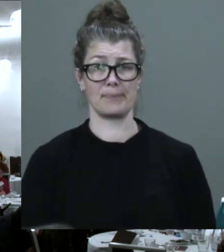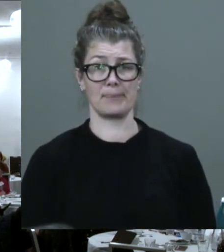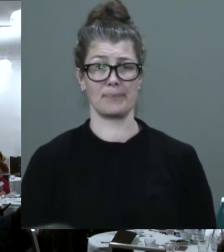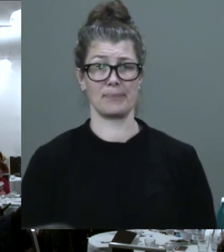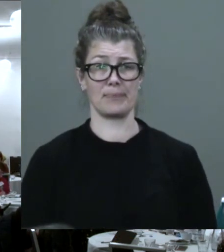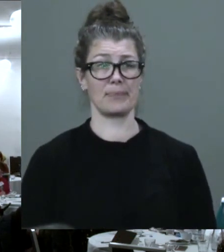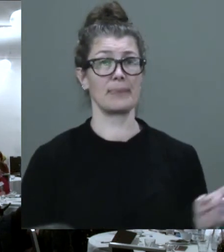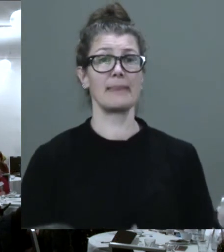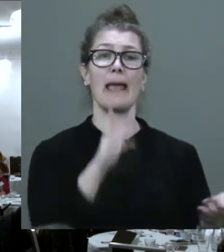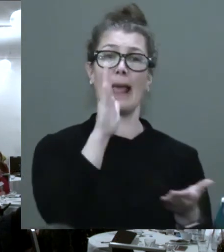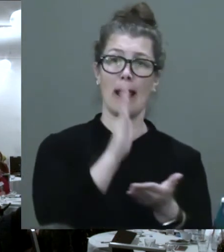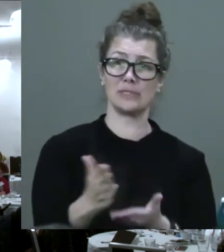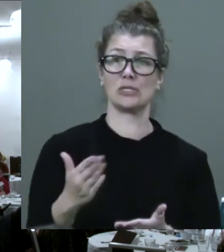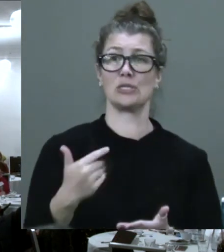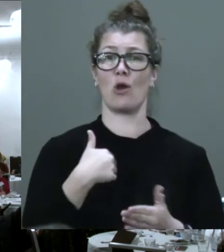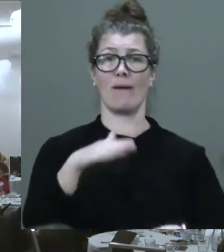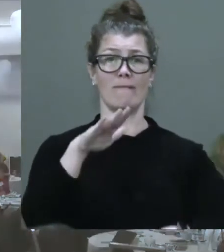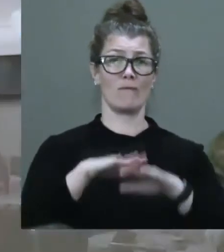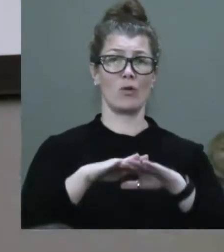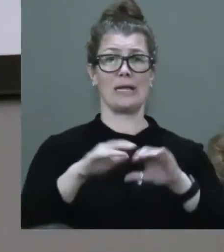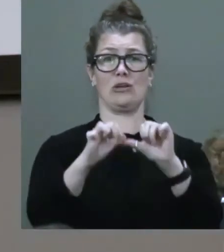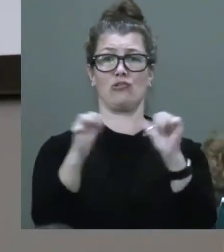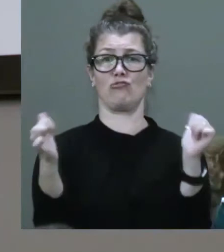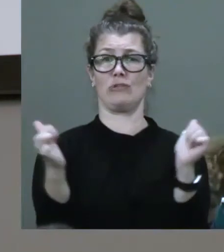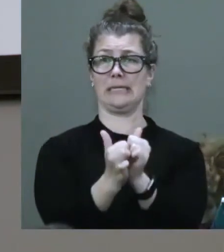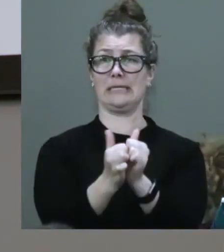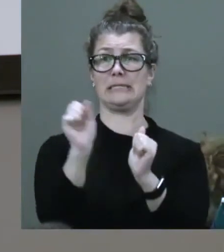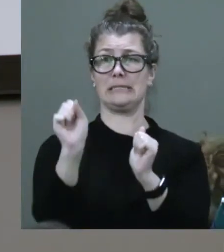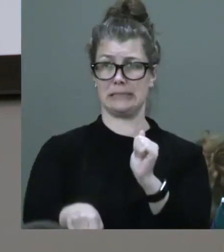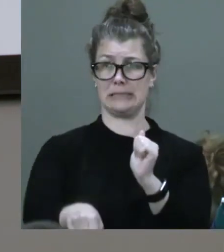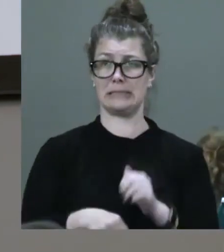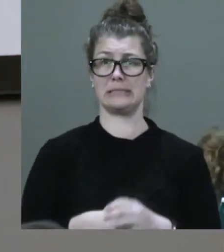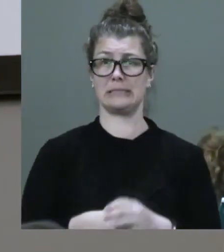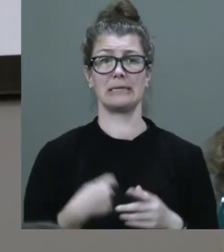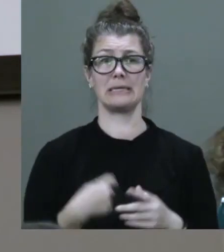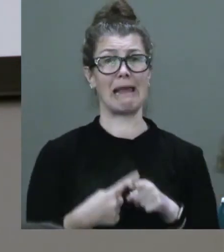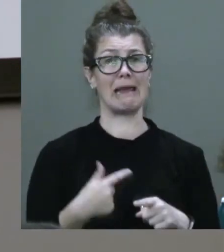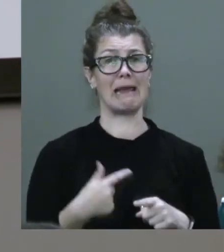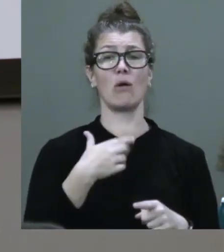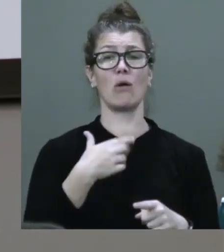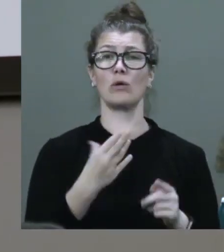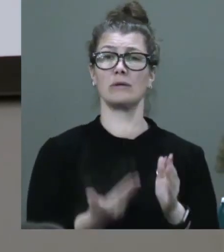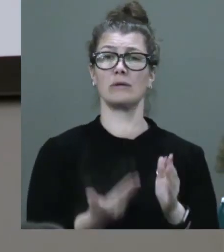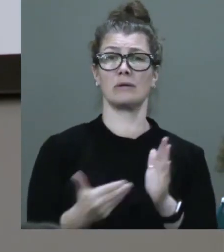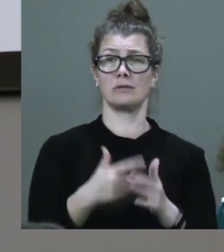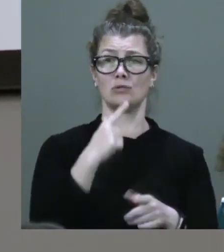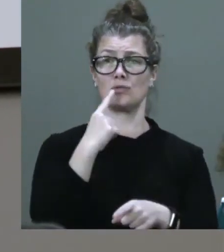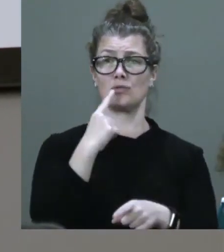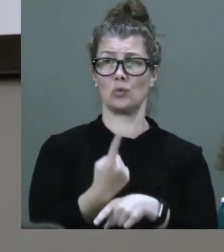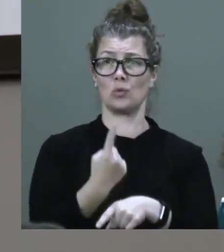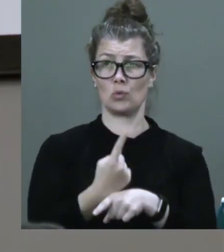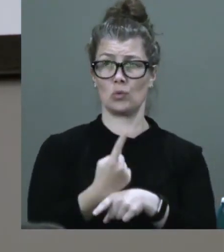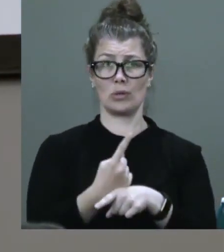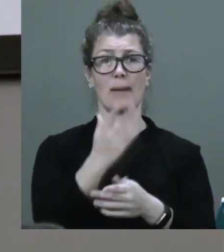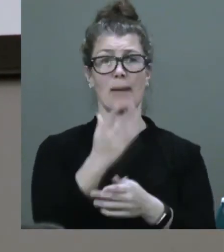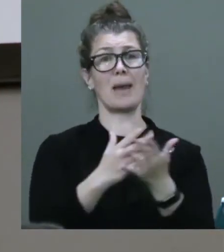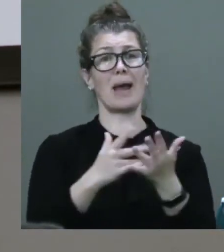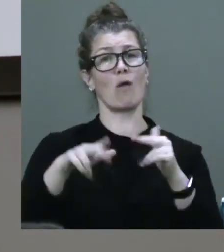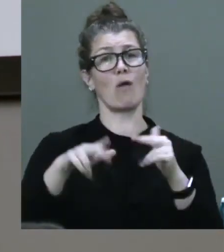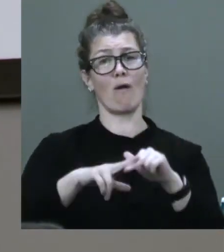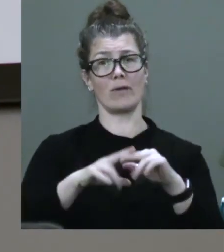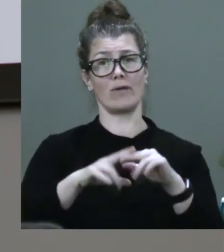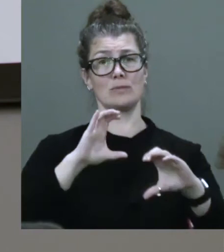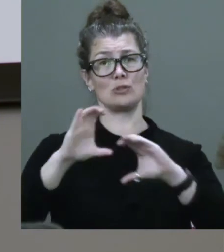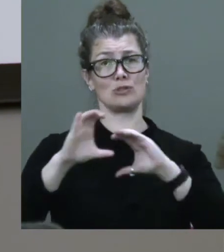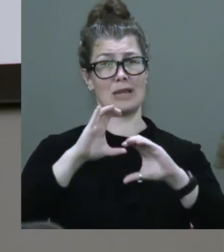Absolutely, I totally agree. And I would also add that as part of that communications